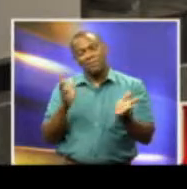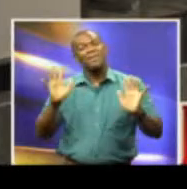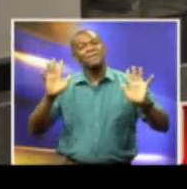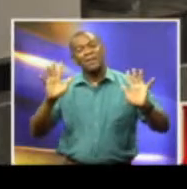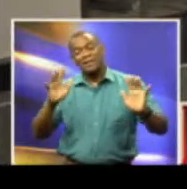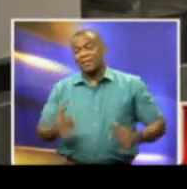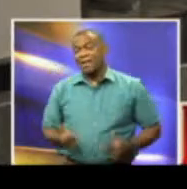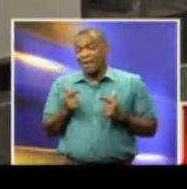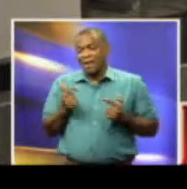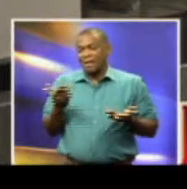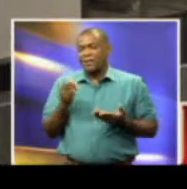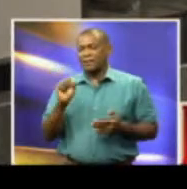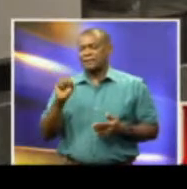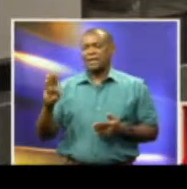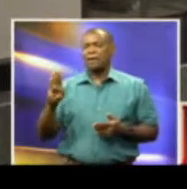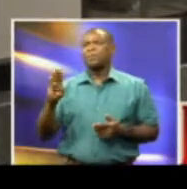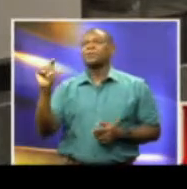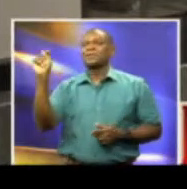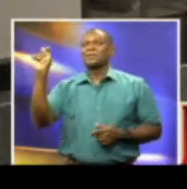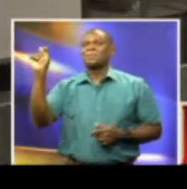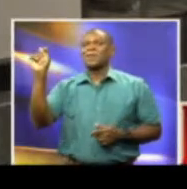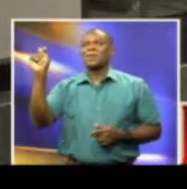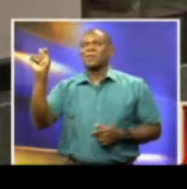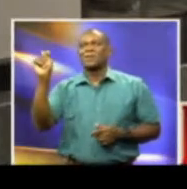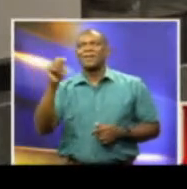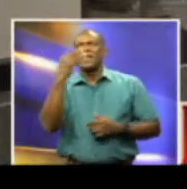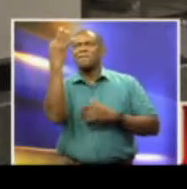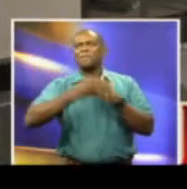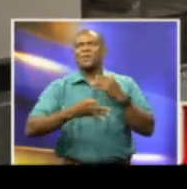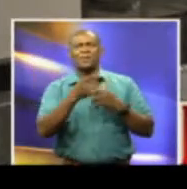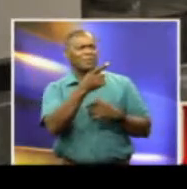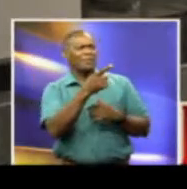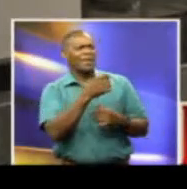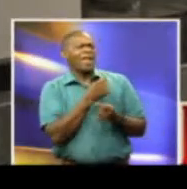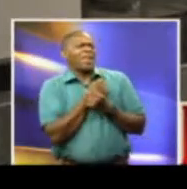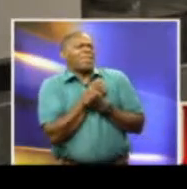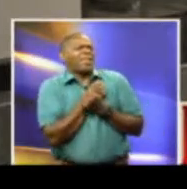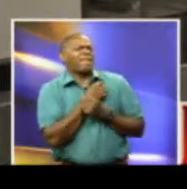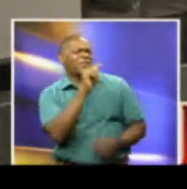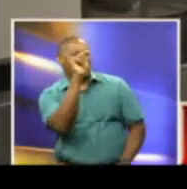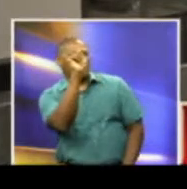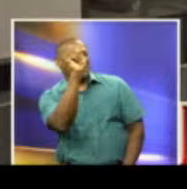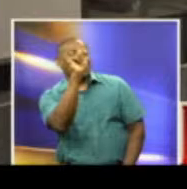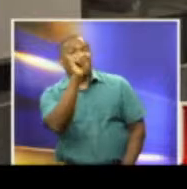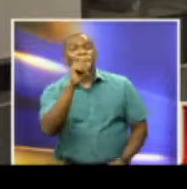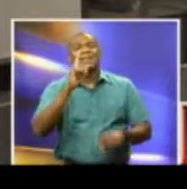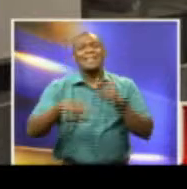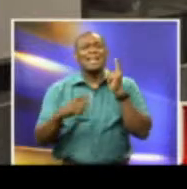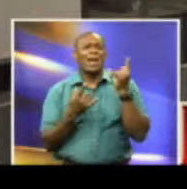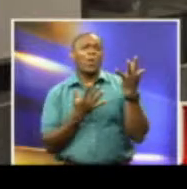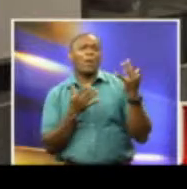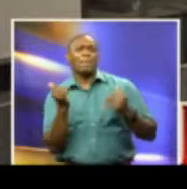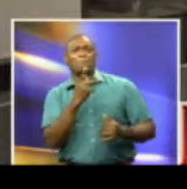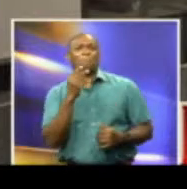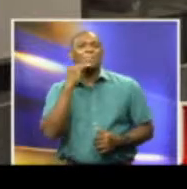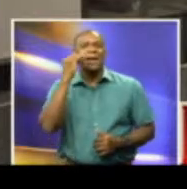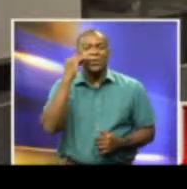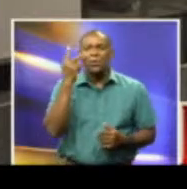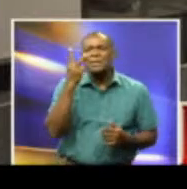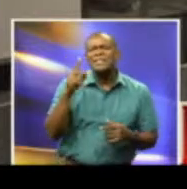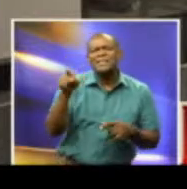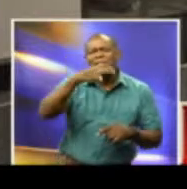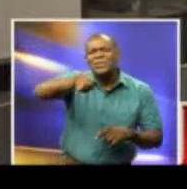Scabro, Tobago. In front of, of course, the beautiful, I love Tobago. I can't wait to come home and see you guys. Until then,